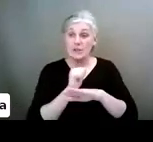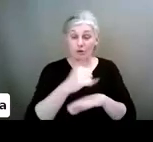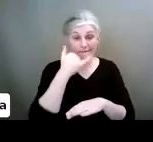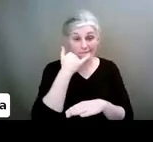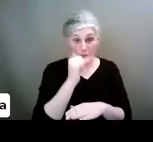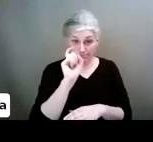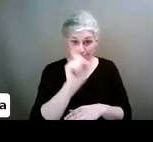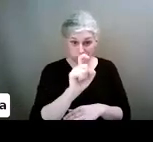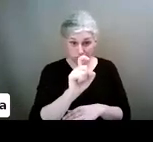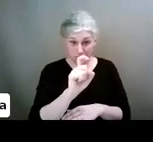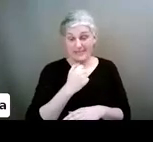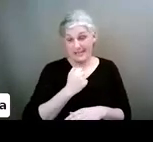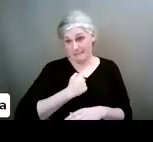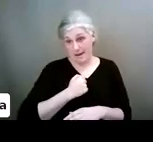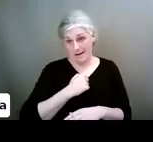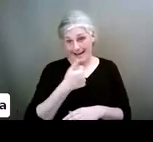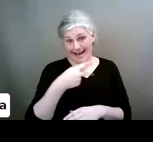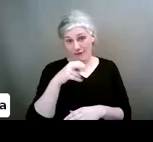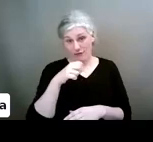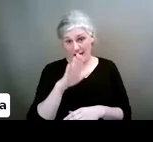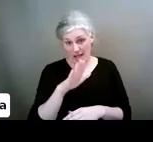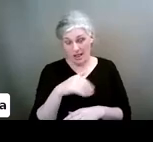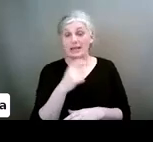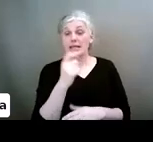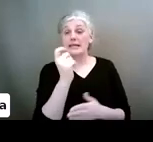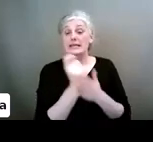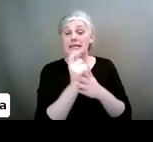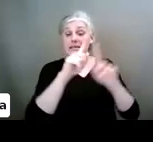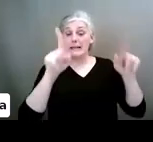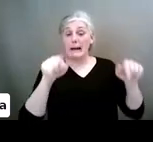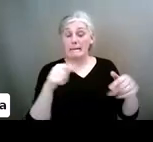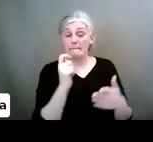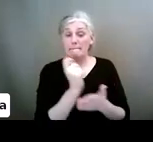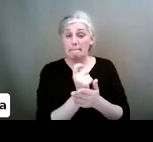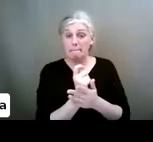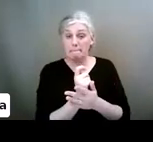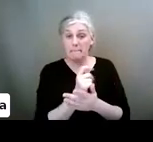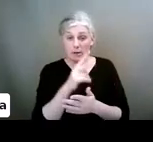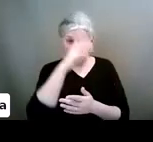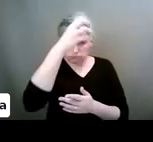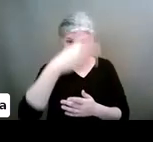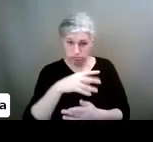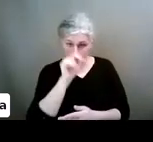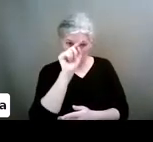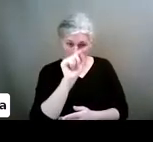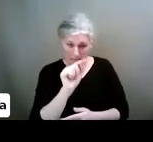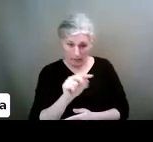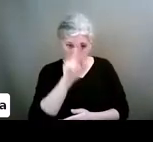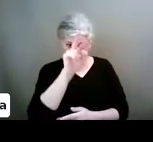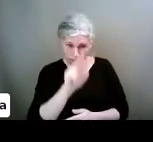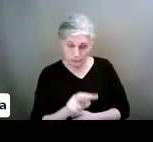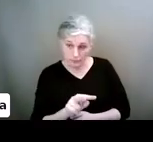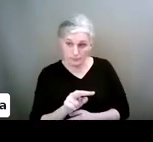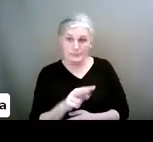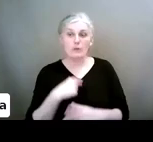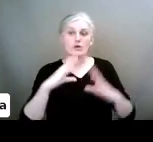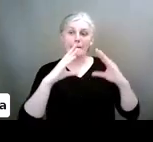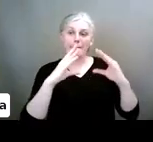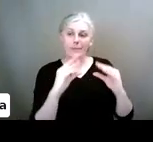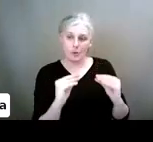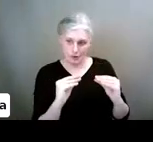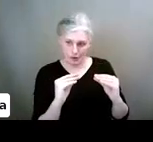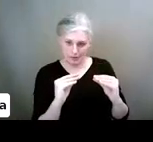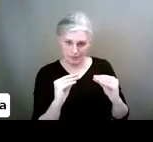This is Avril's one. You can see screen time. This is all the stuff you can see. Now, I'm just going to pause it there.